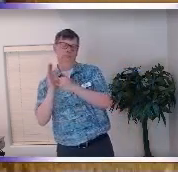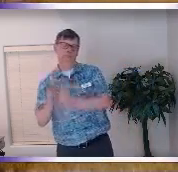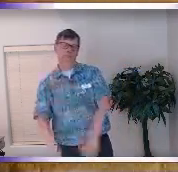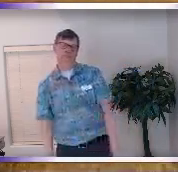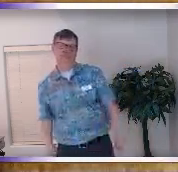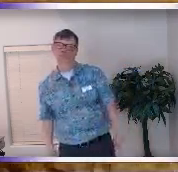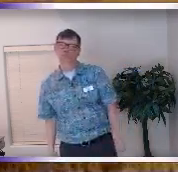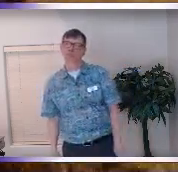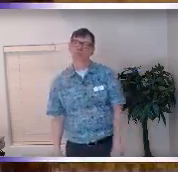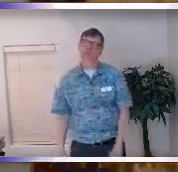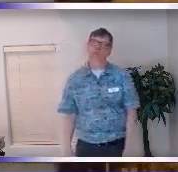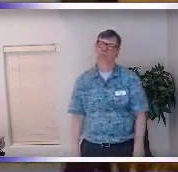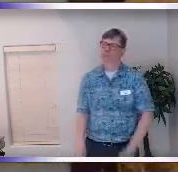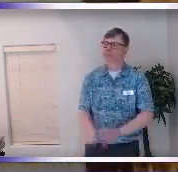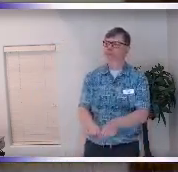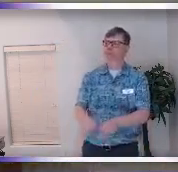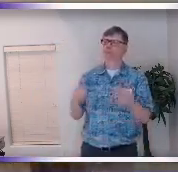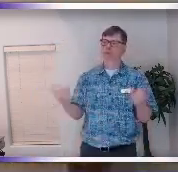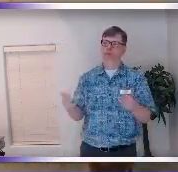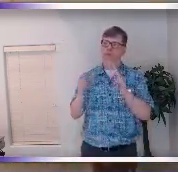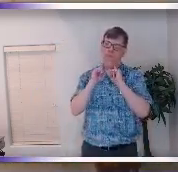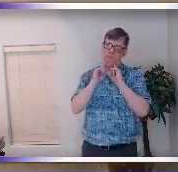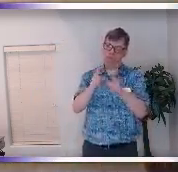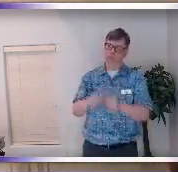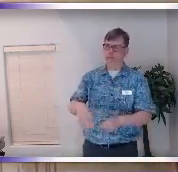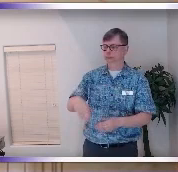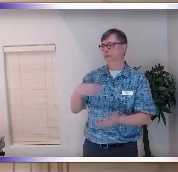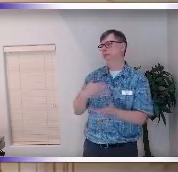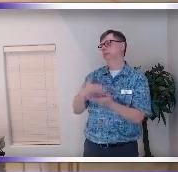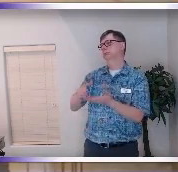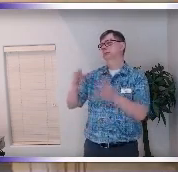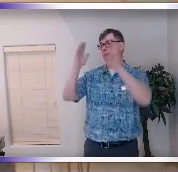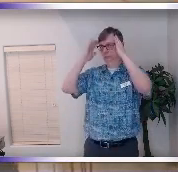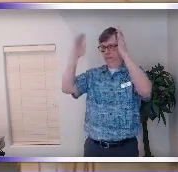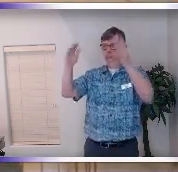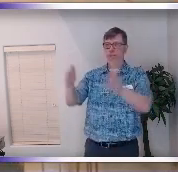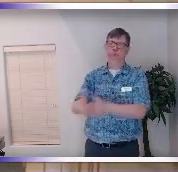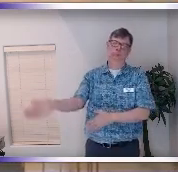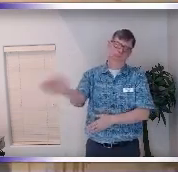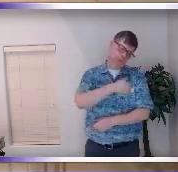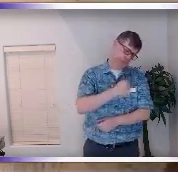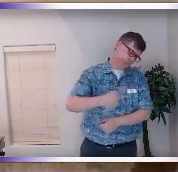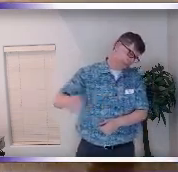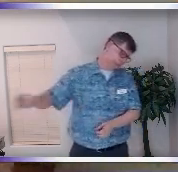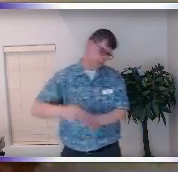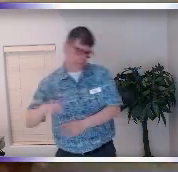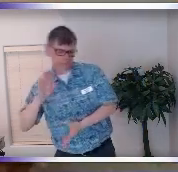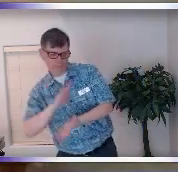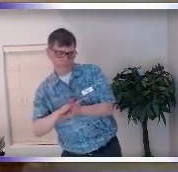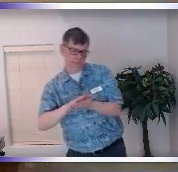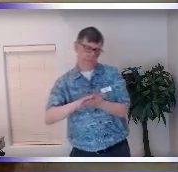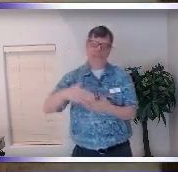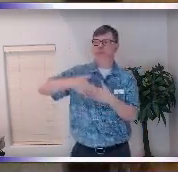thing goes out and so what I'm saying is like if we just really pay attention to our lives everything that we need to heal is in front